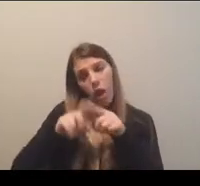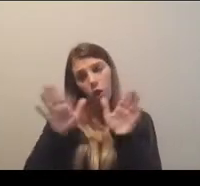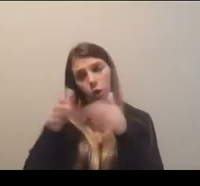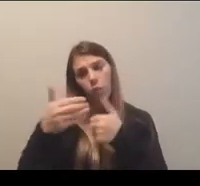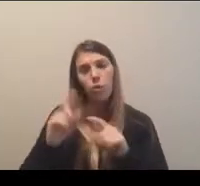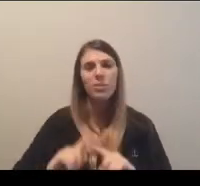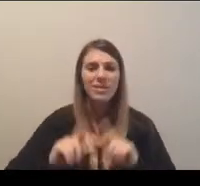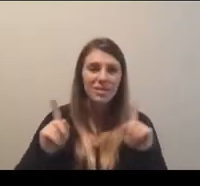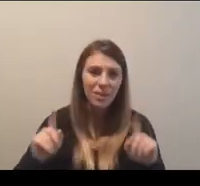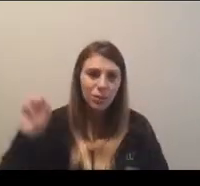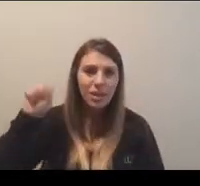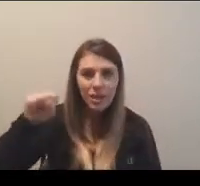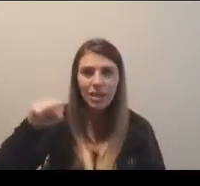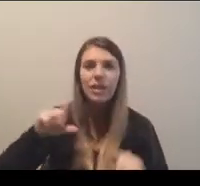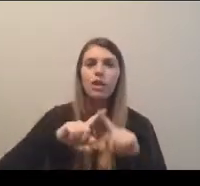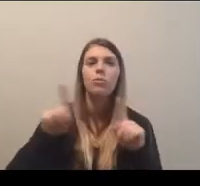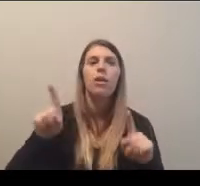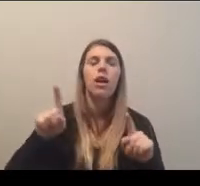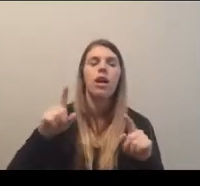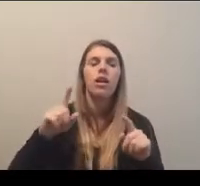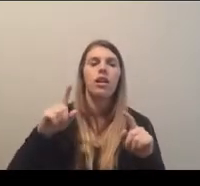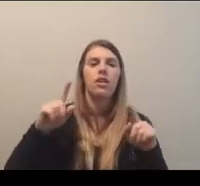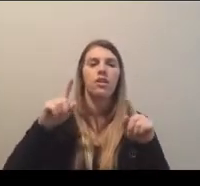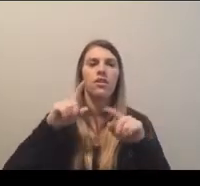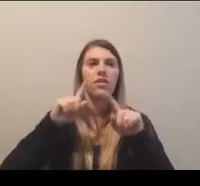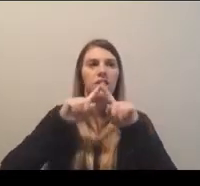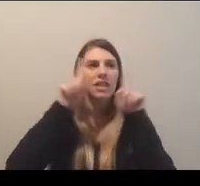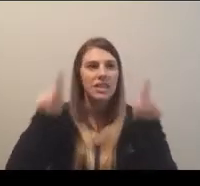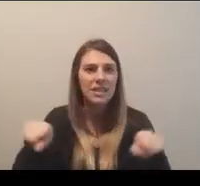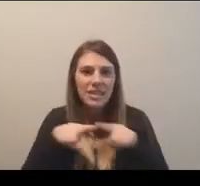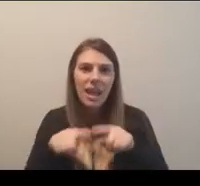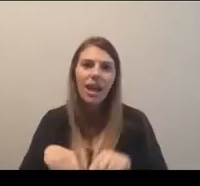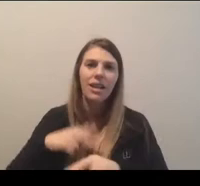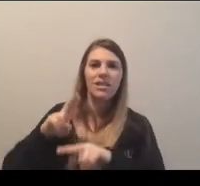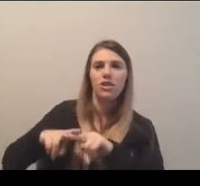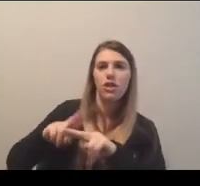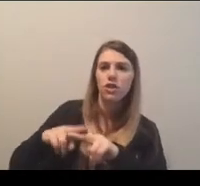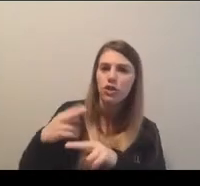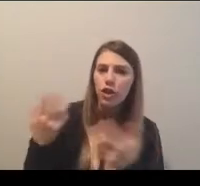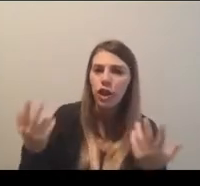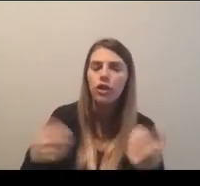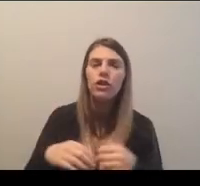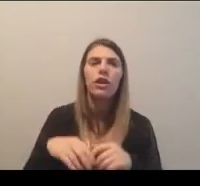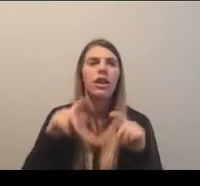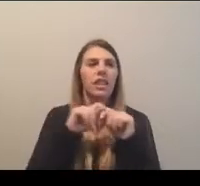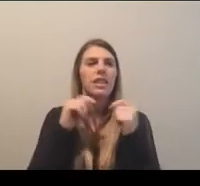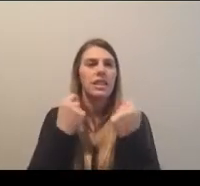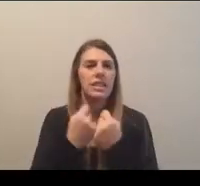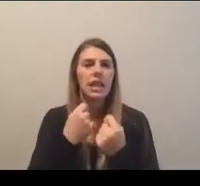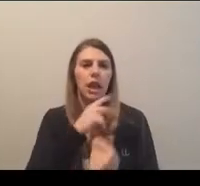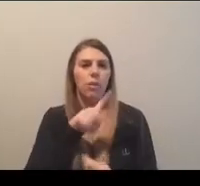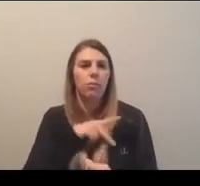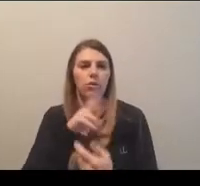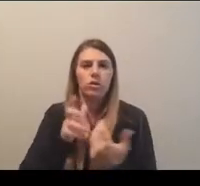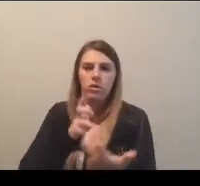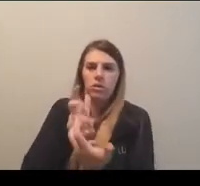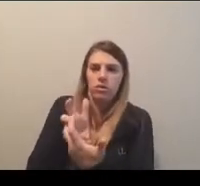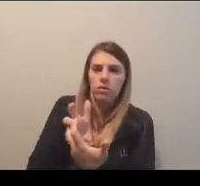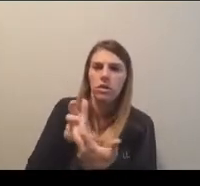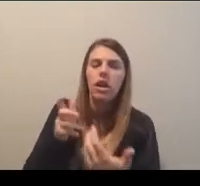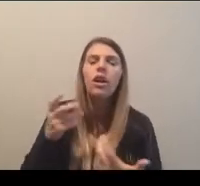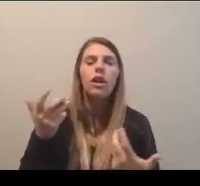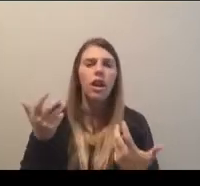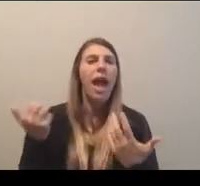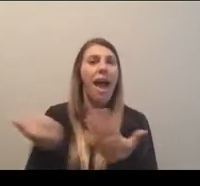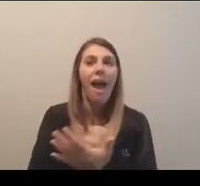in, but there is signage, you know, the chairs that we are using, um, the team personalization issues, everything. So,